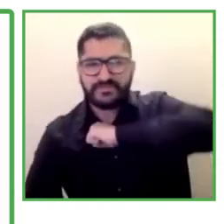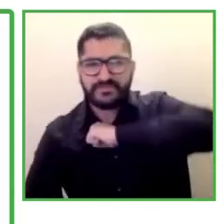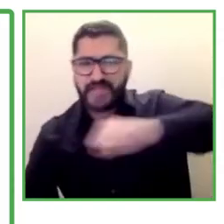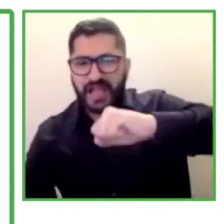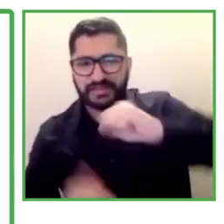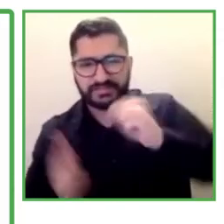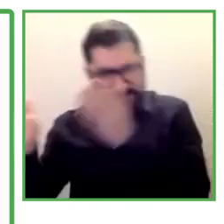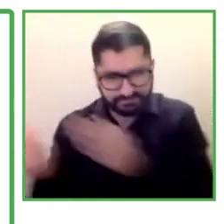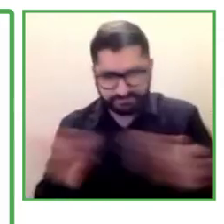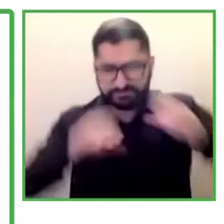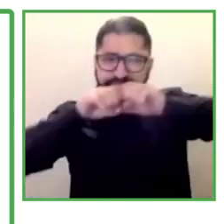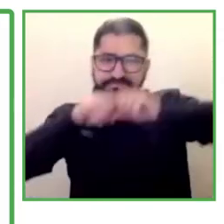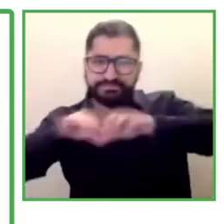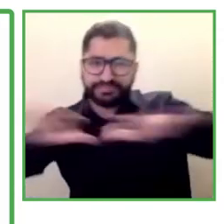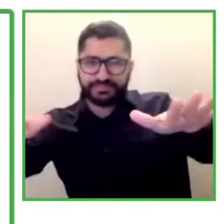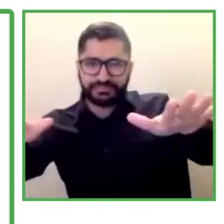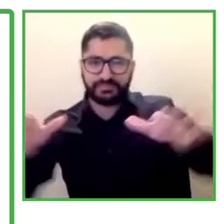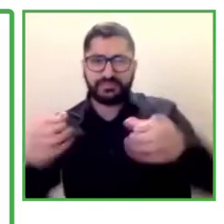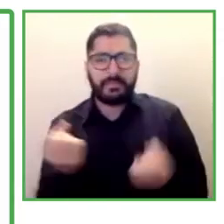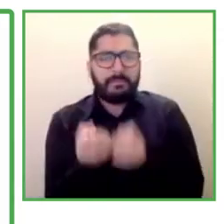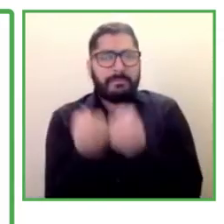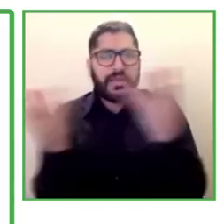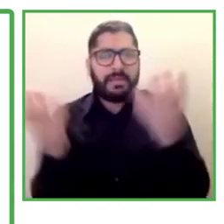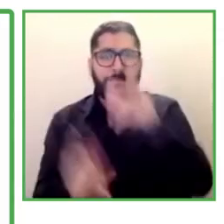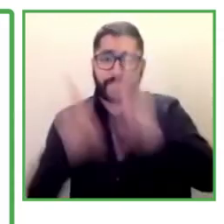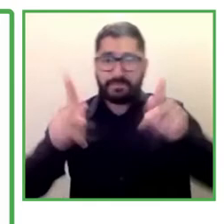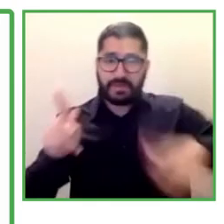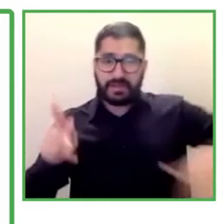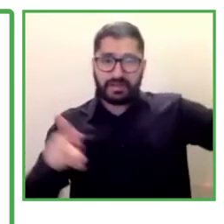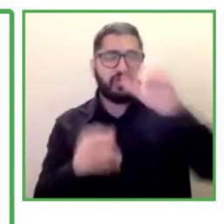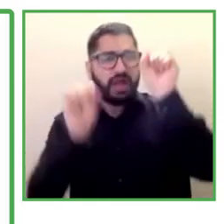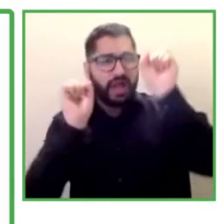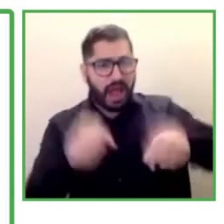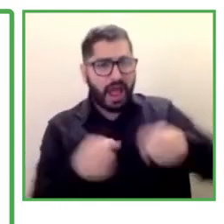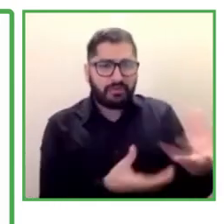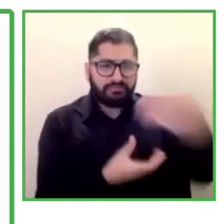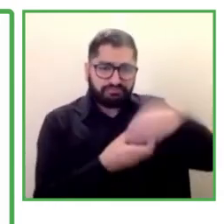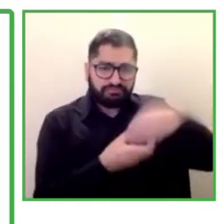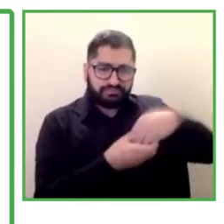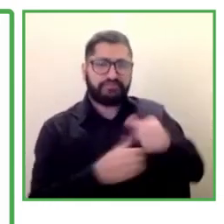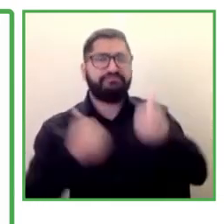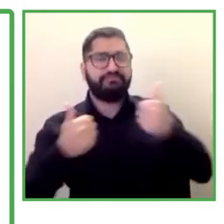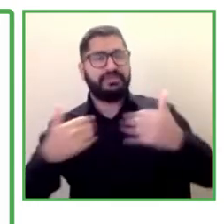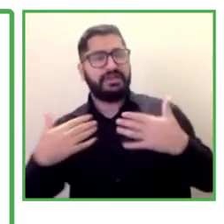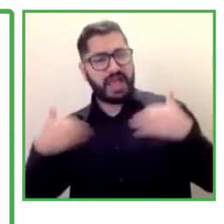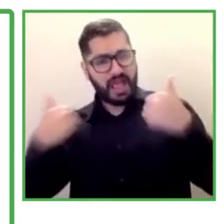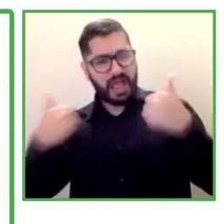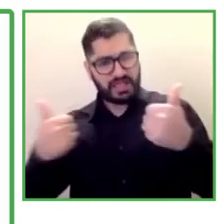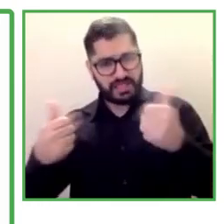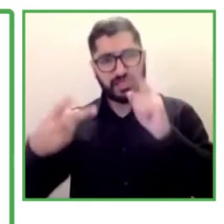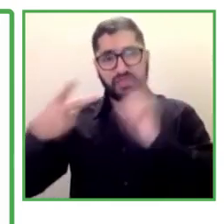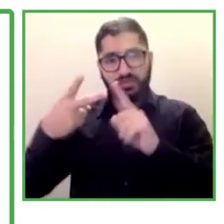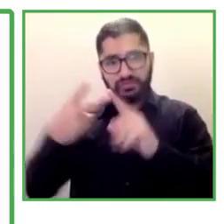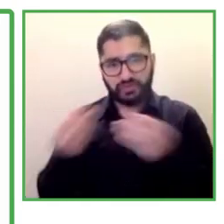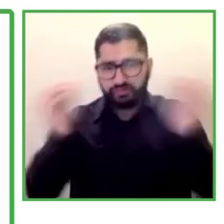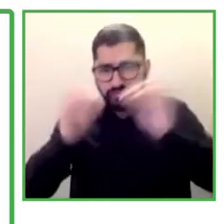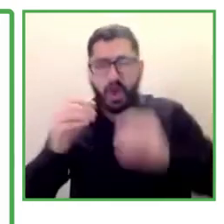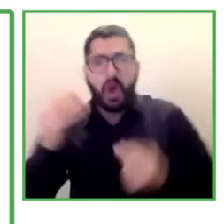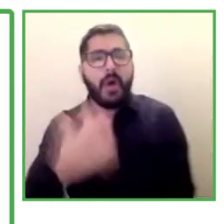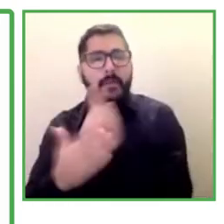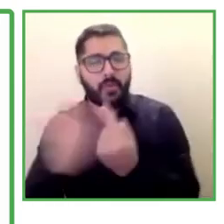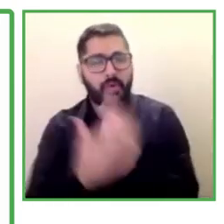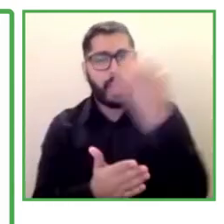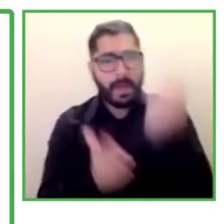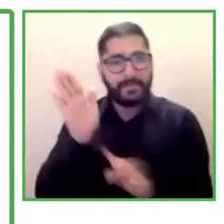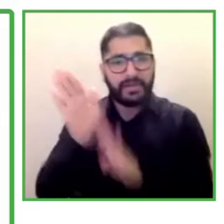to have substantial changes in their lives and to create economic opportunities for new markets.